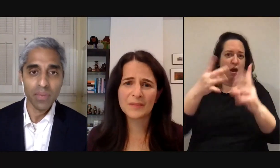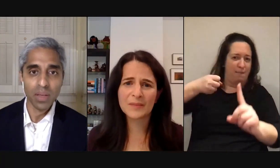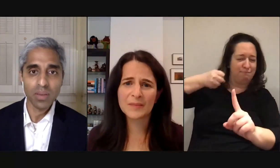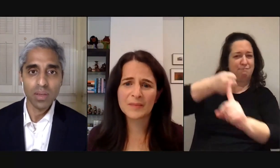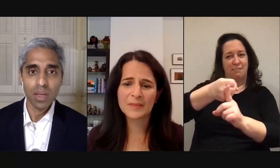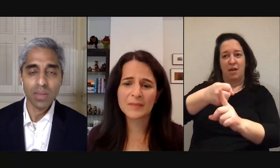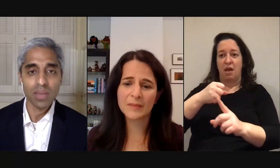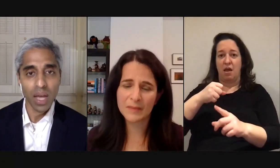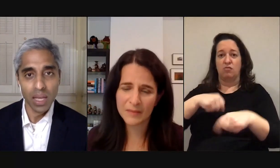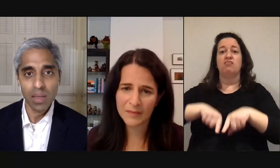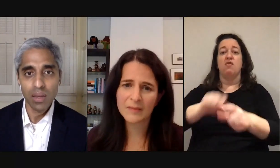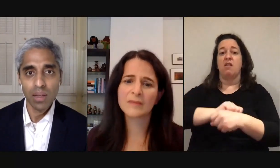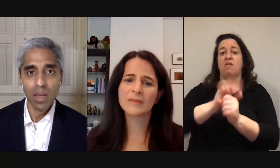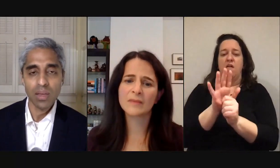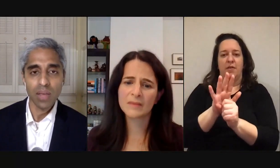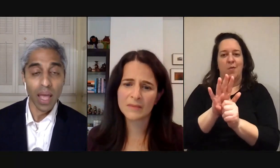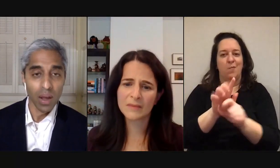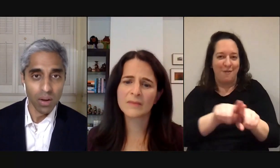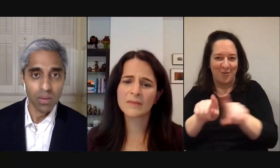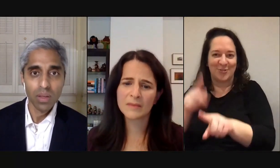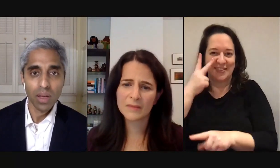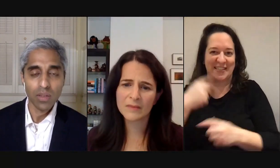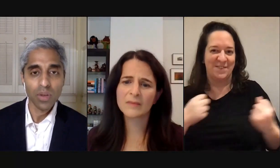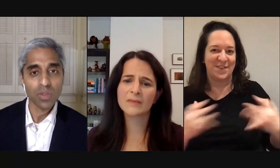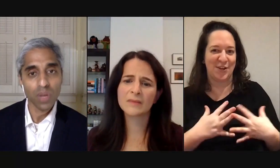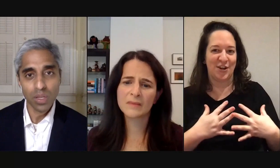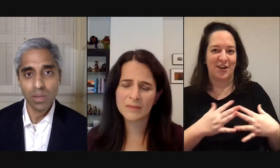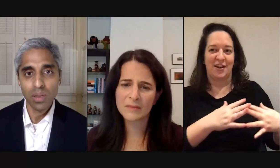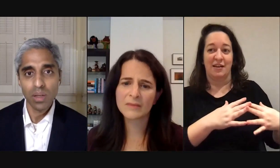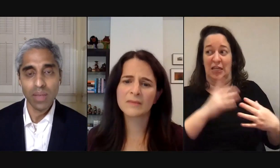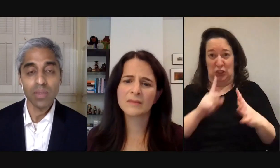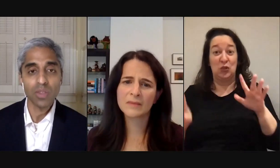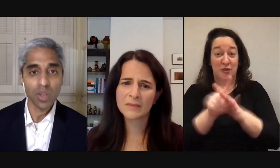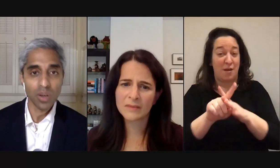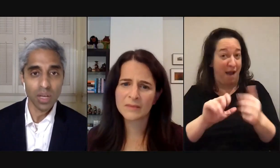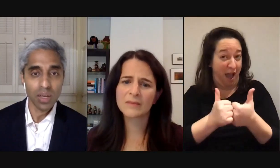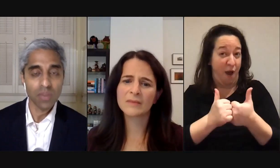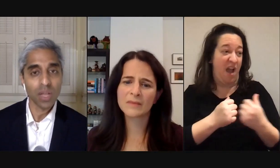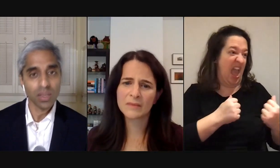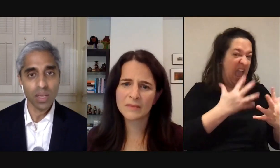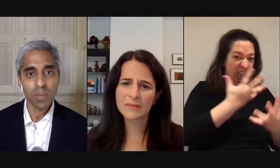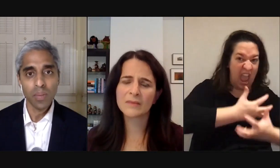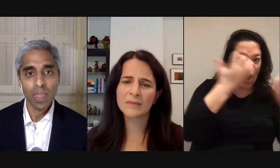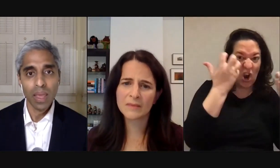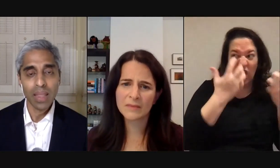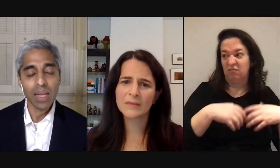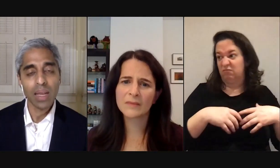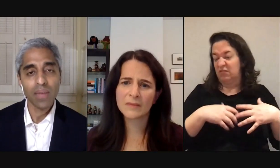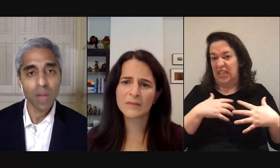fear manifest as anxiety as anger as frustration as insecurity as jealousy